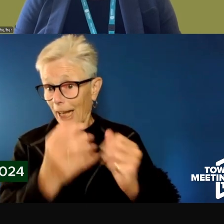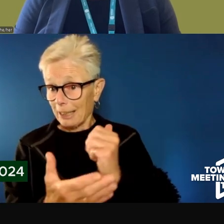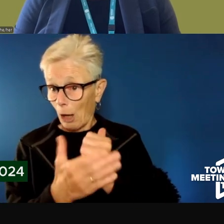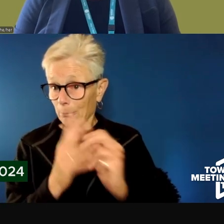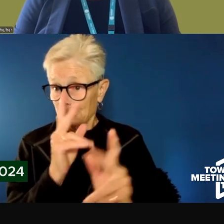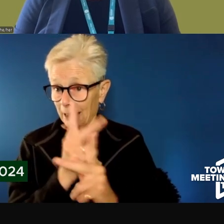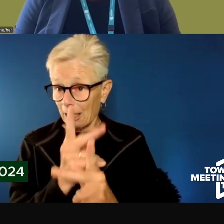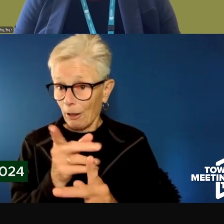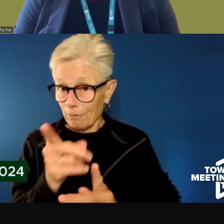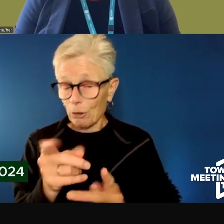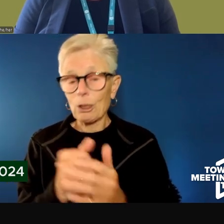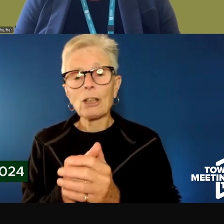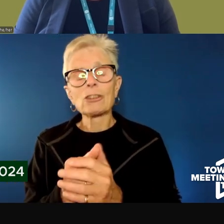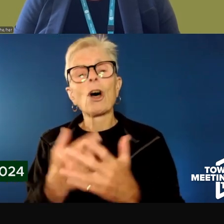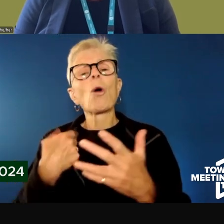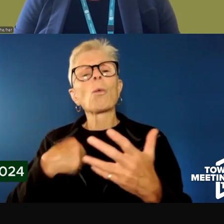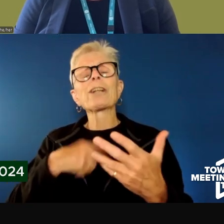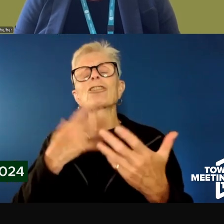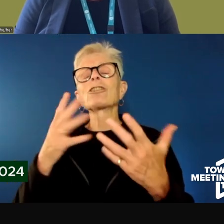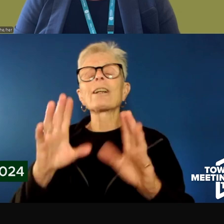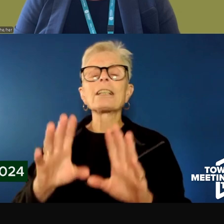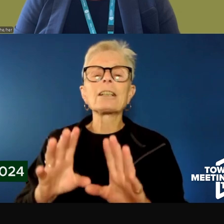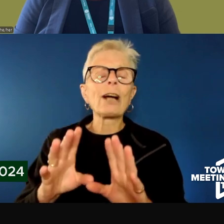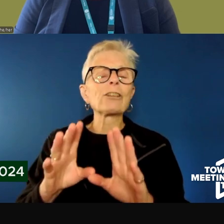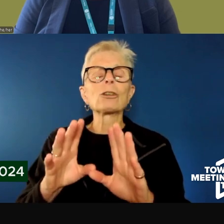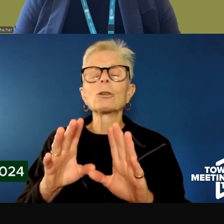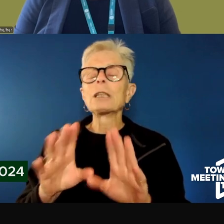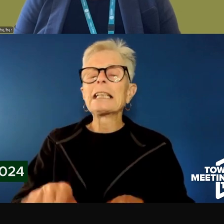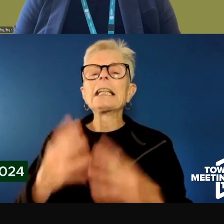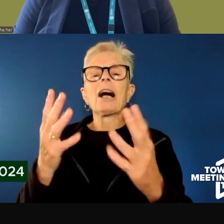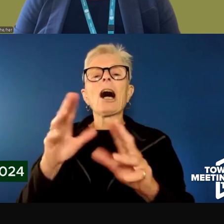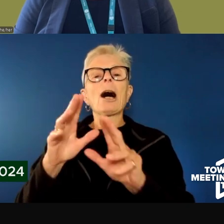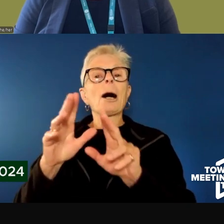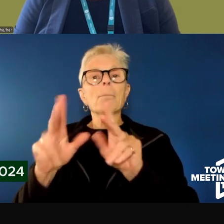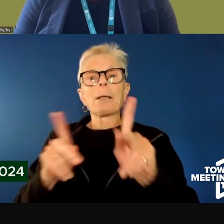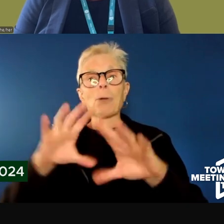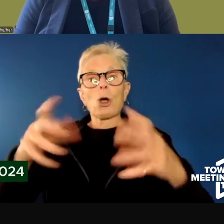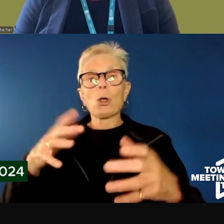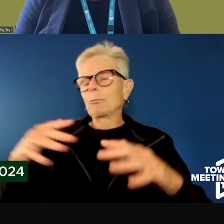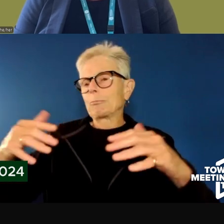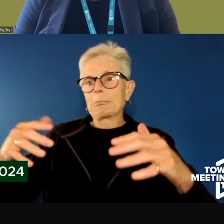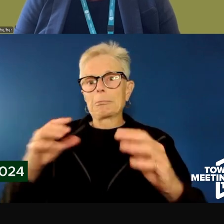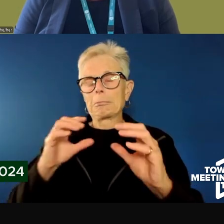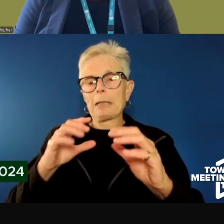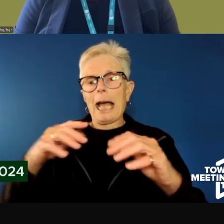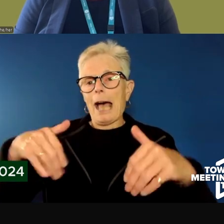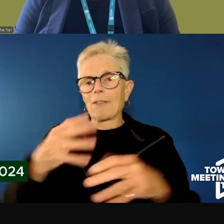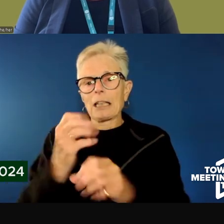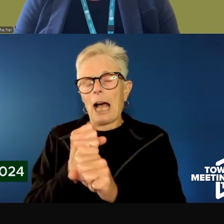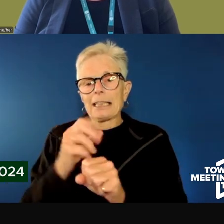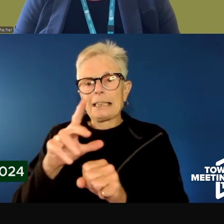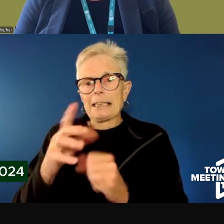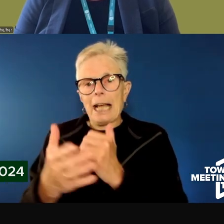opening our doors to a population in need and partially about helping the system get smarter.